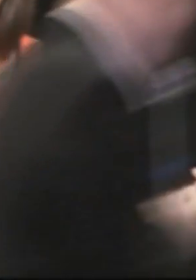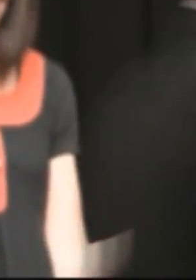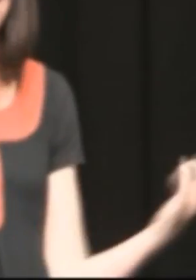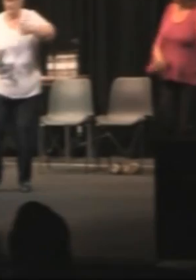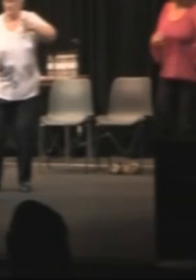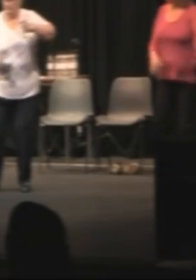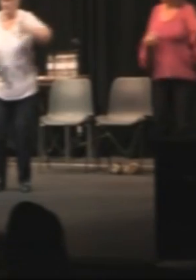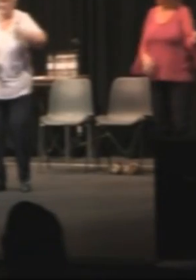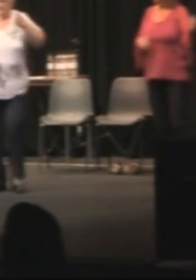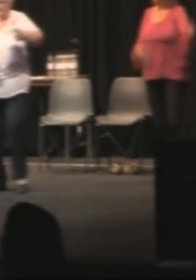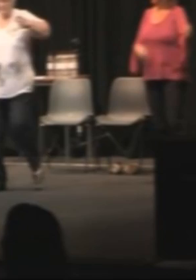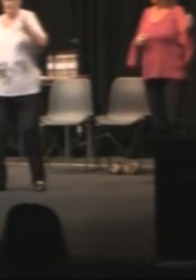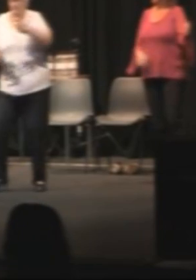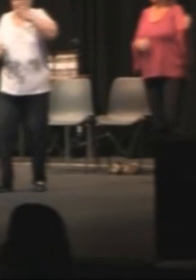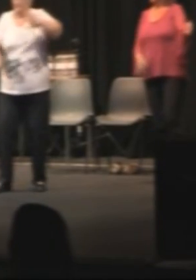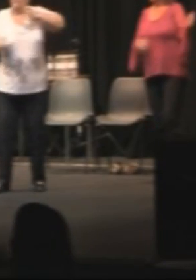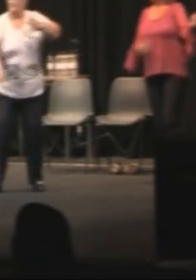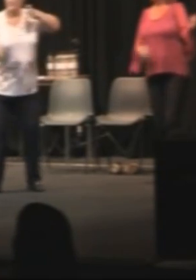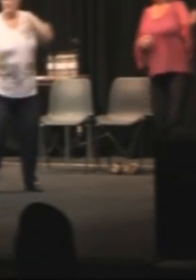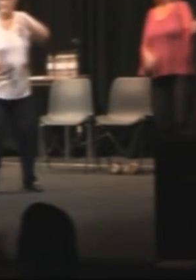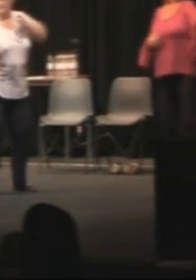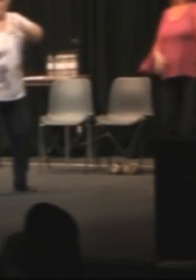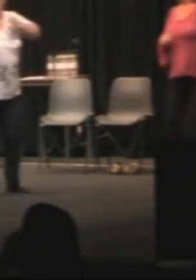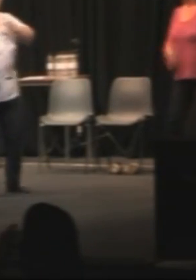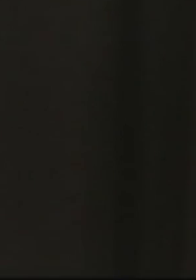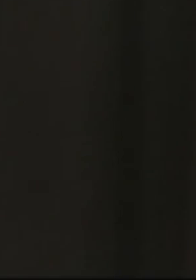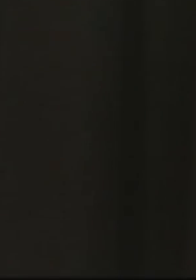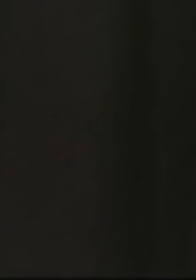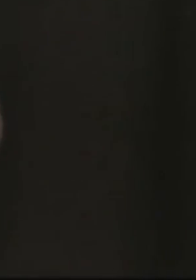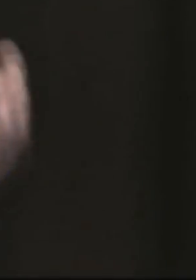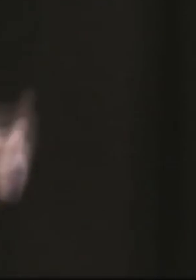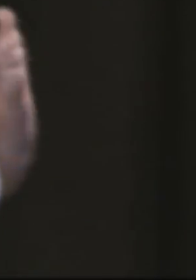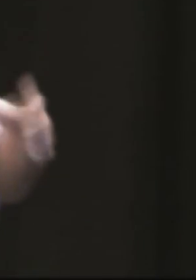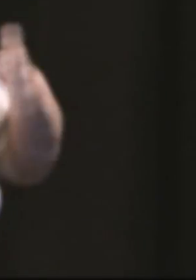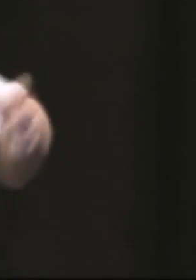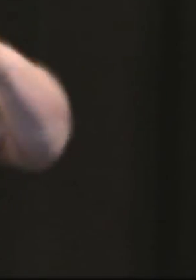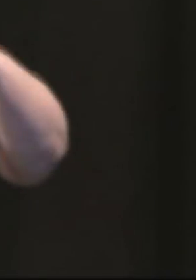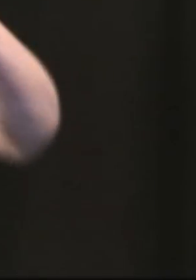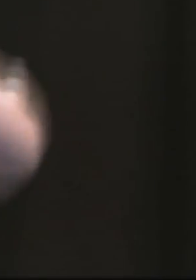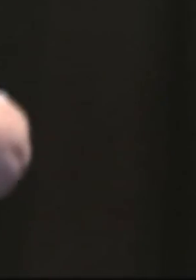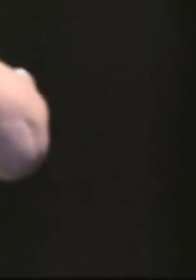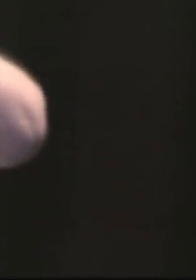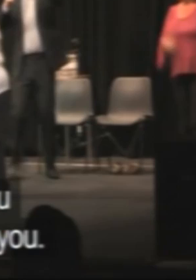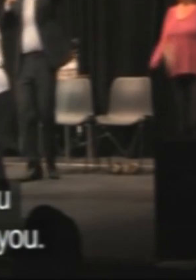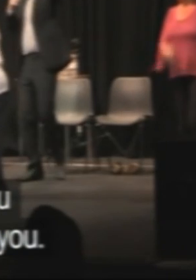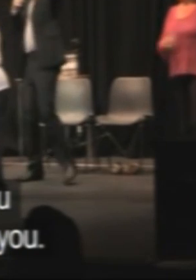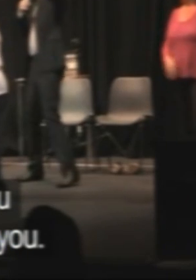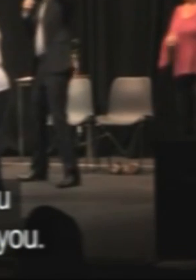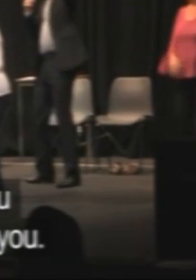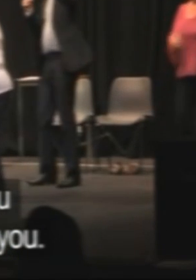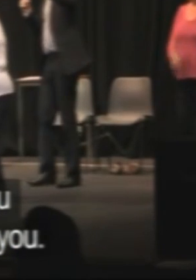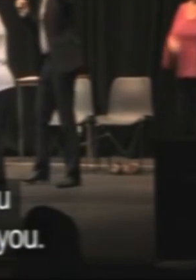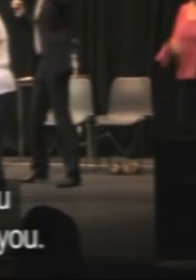Oh, he's the star of the show. Yes. That's it, yep. Mind and